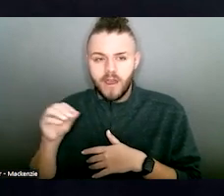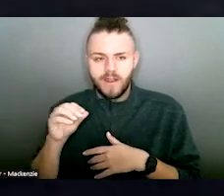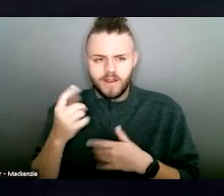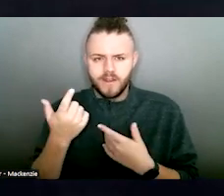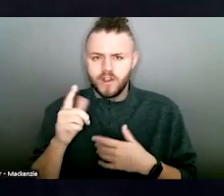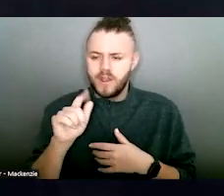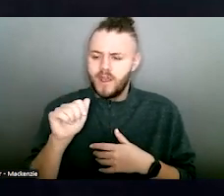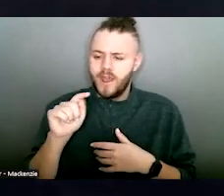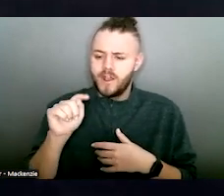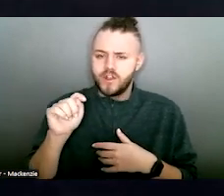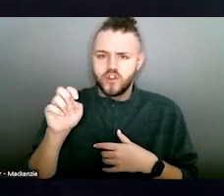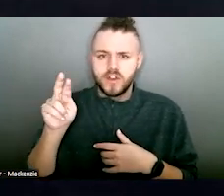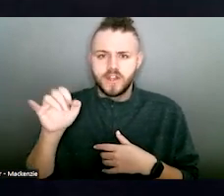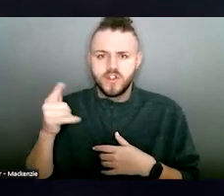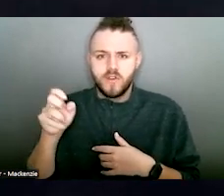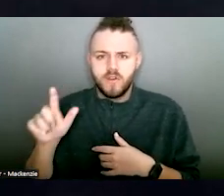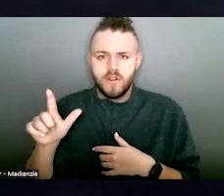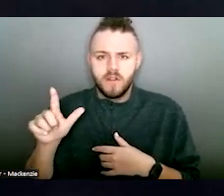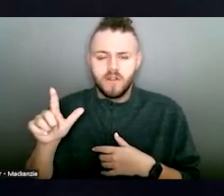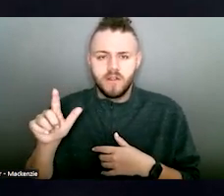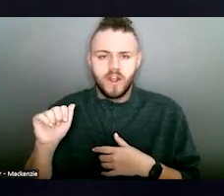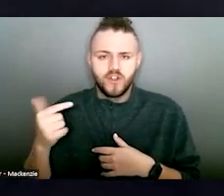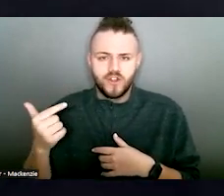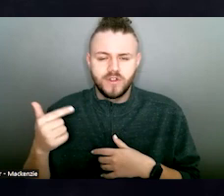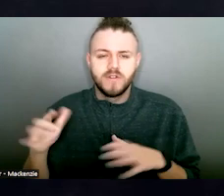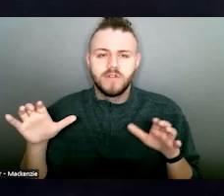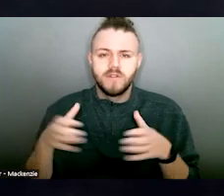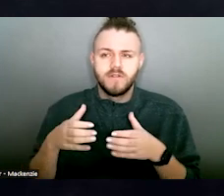would help our program address these depictions.